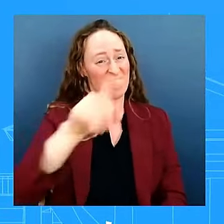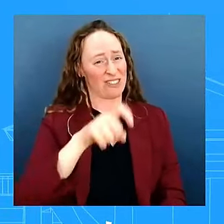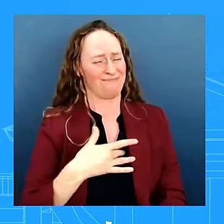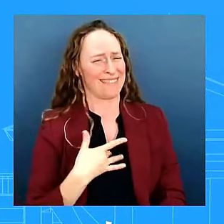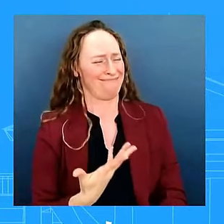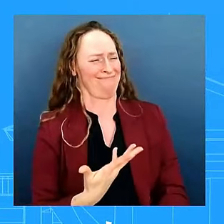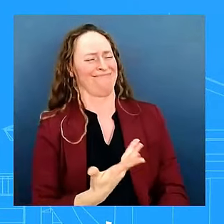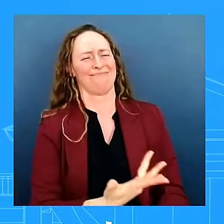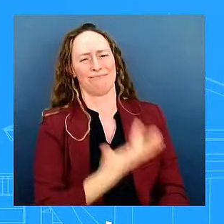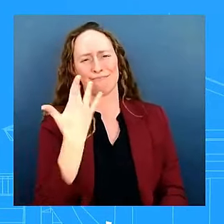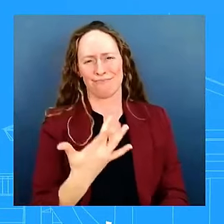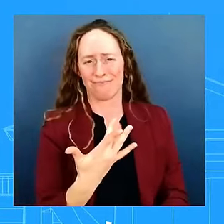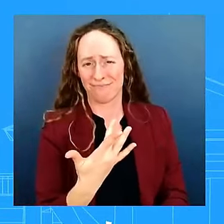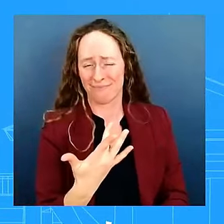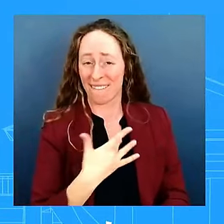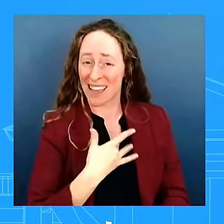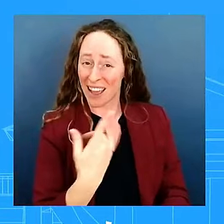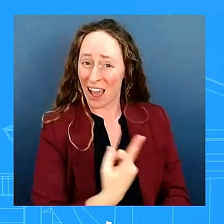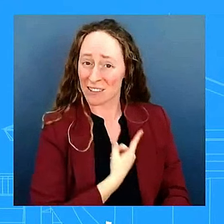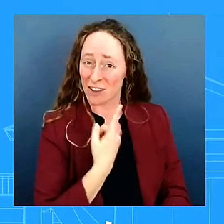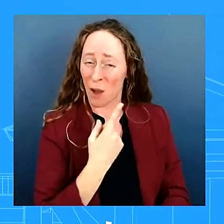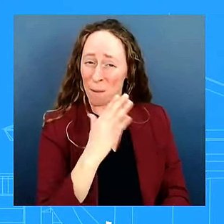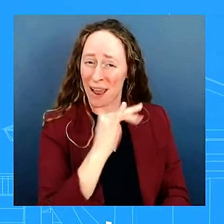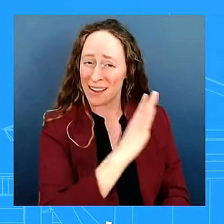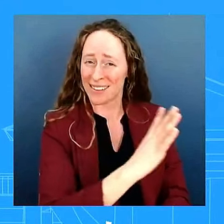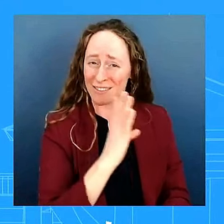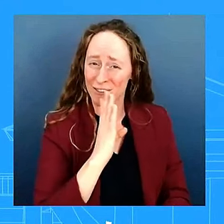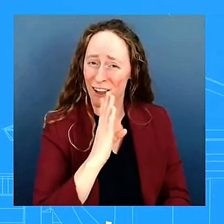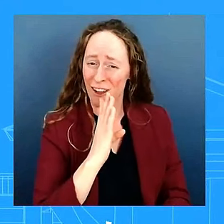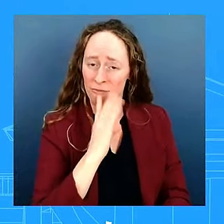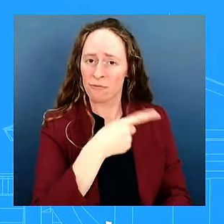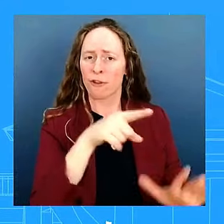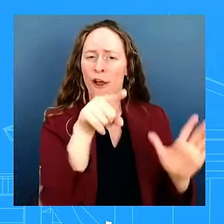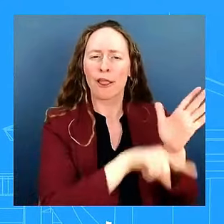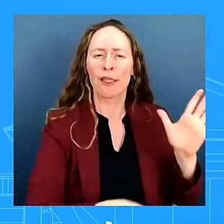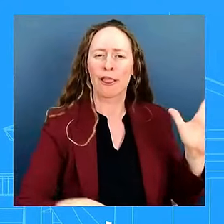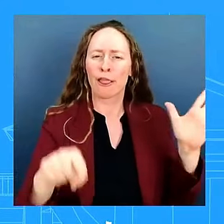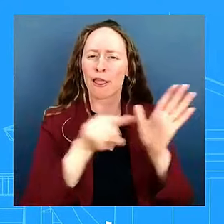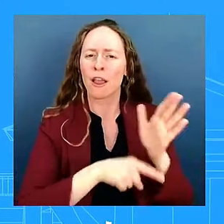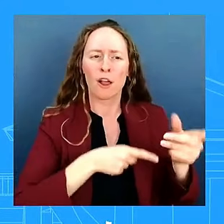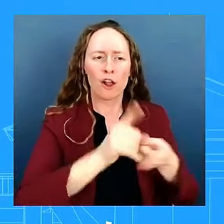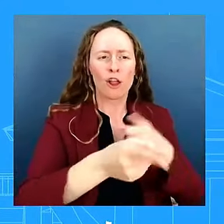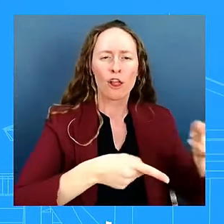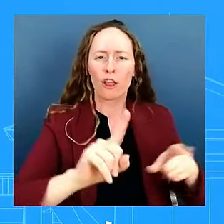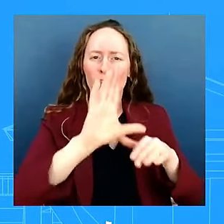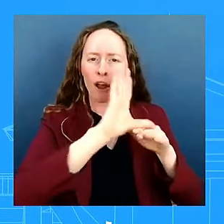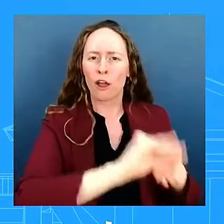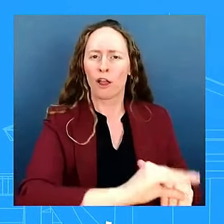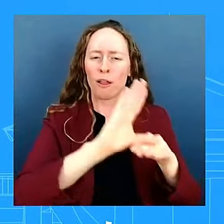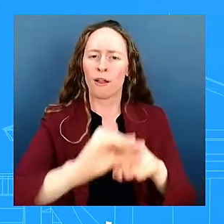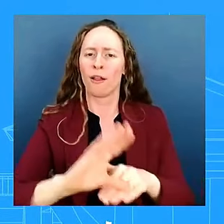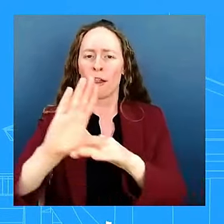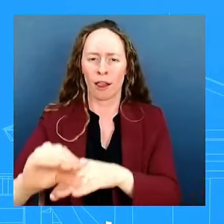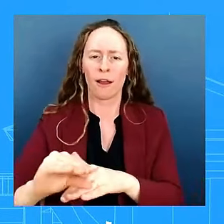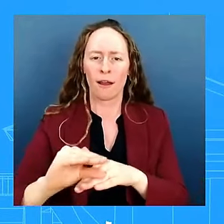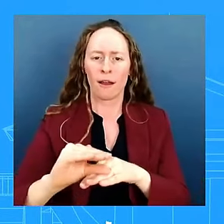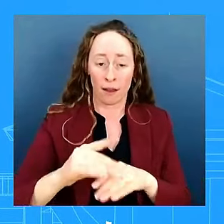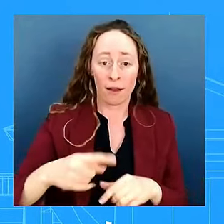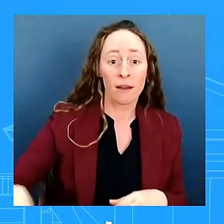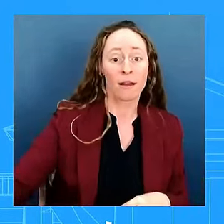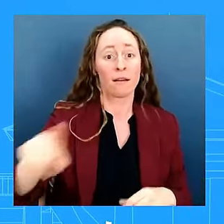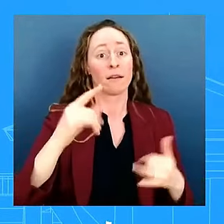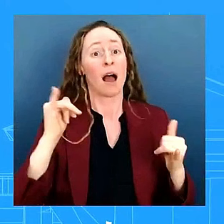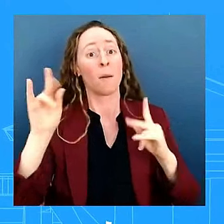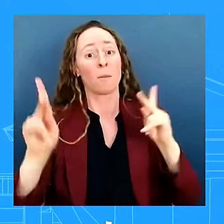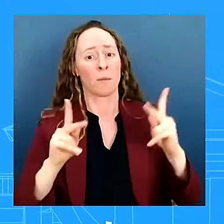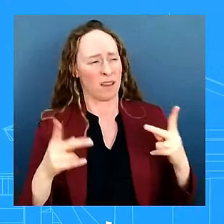it is spreading filth that makes the lives of the communities that are being smeared here it puts their lives in